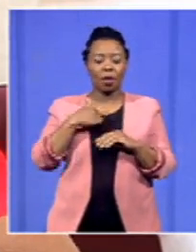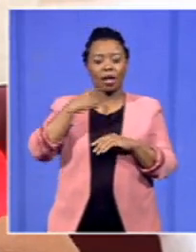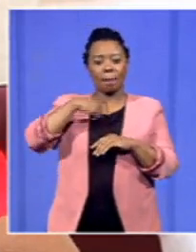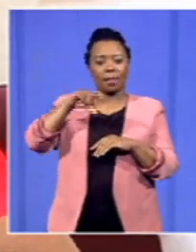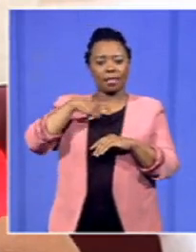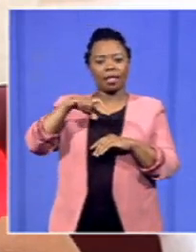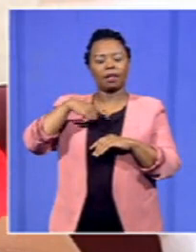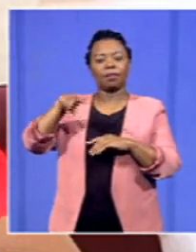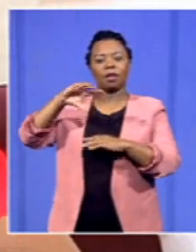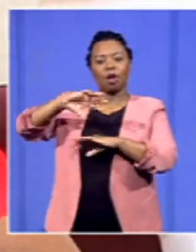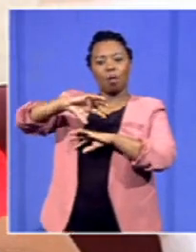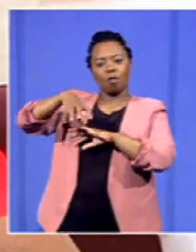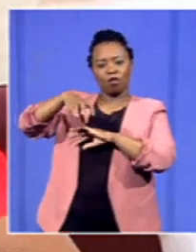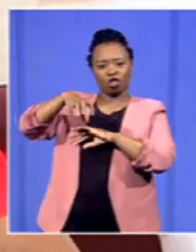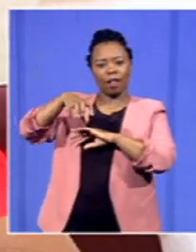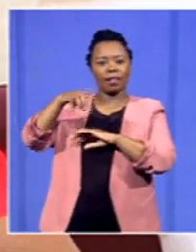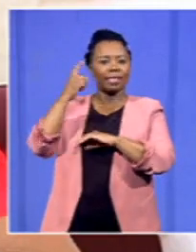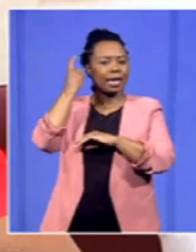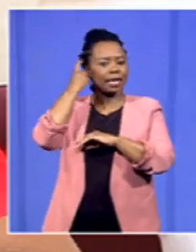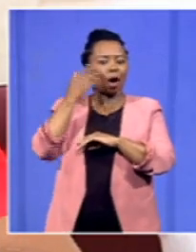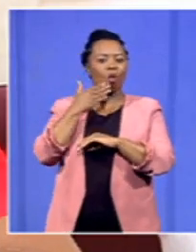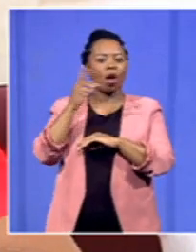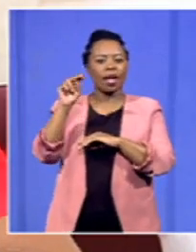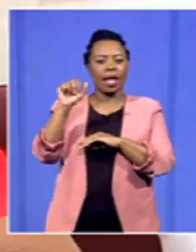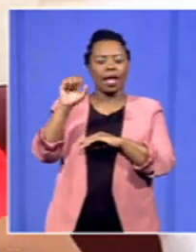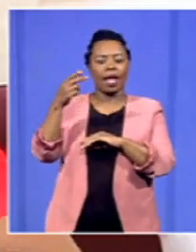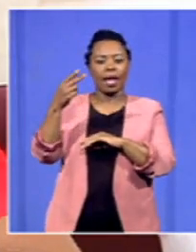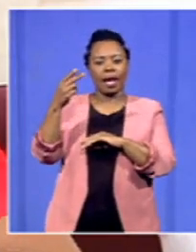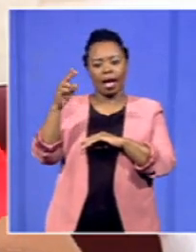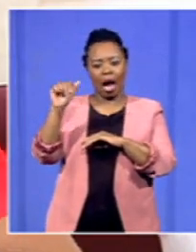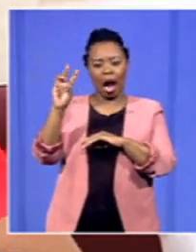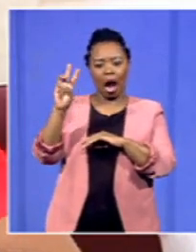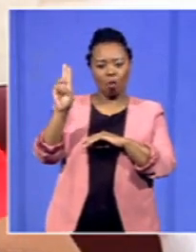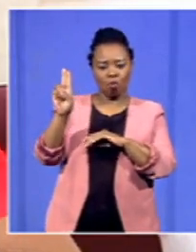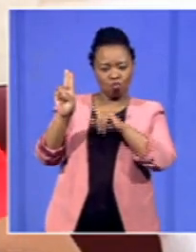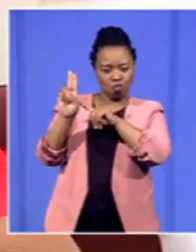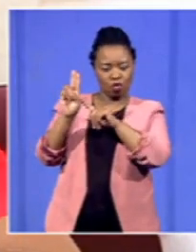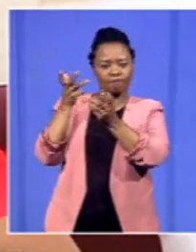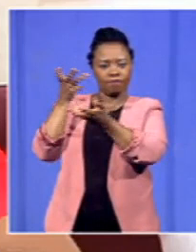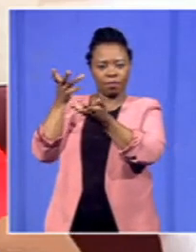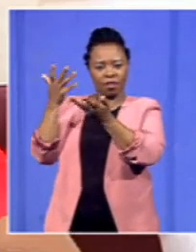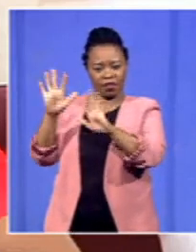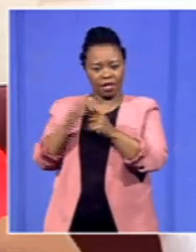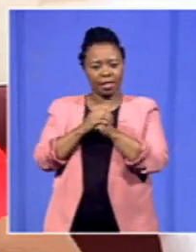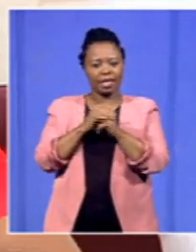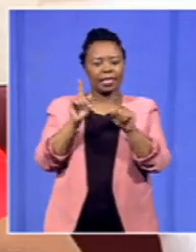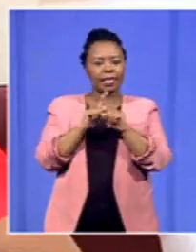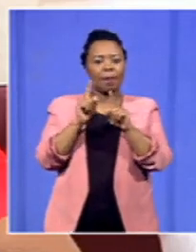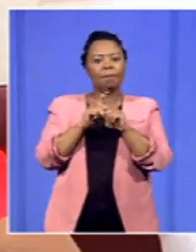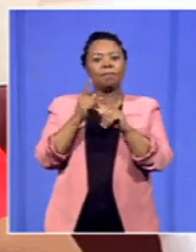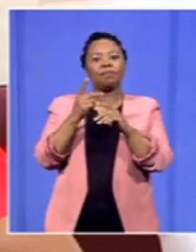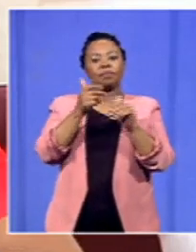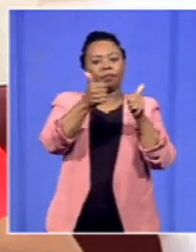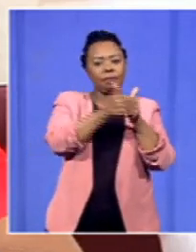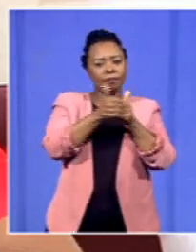Secretary of Nehao, Comrade Mzikaise Chonji. We have also had a bilateral between the Provincial